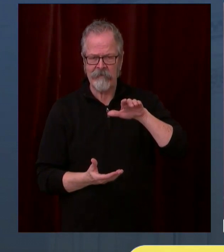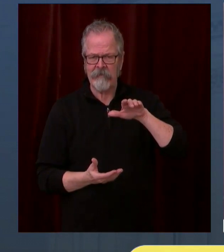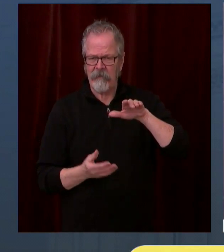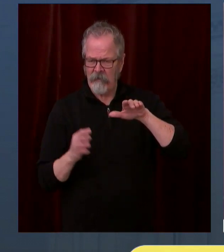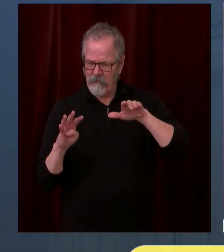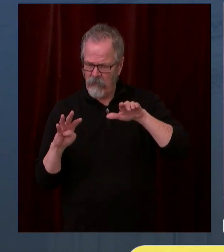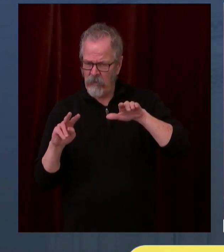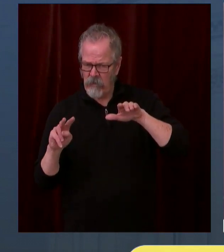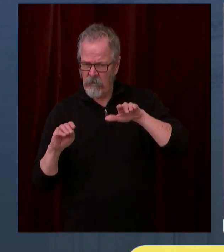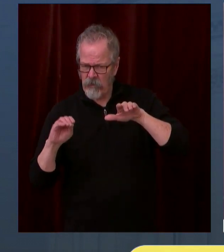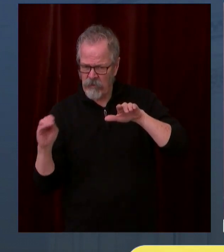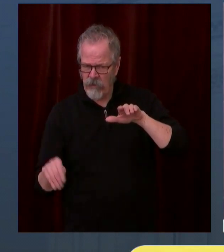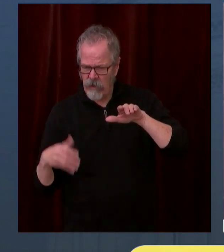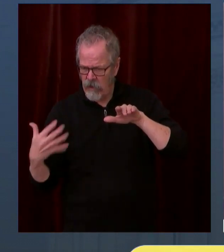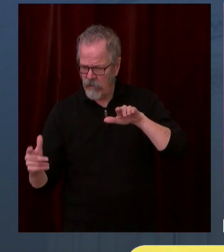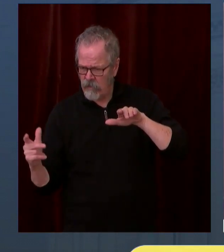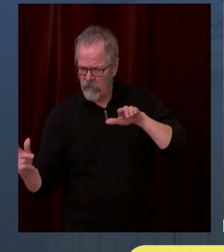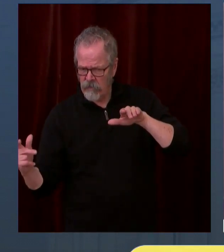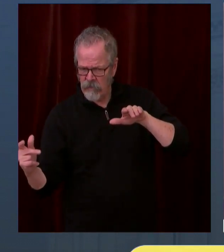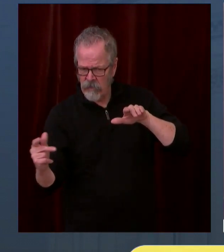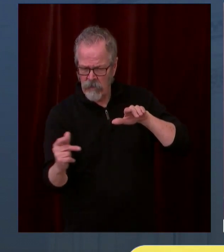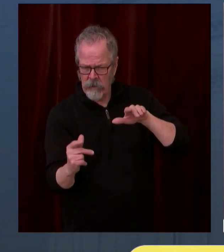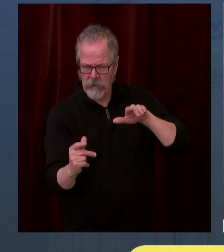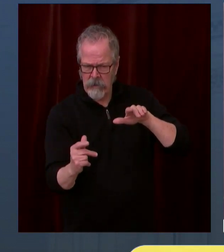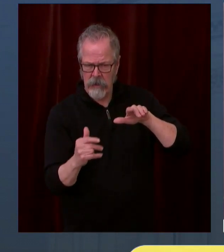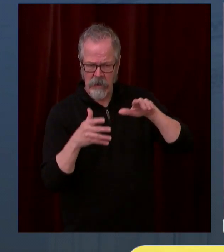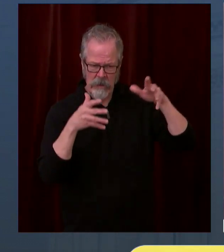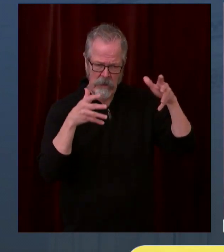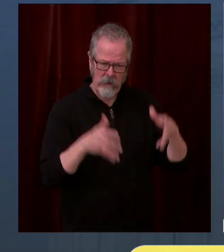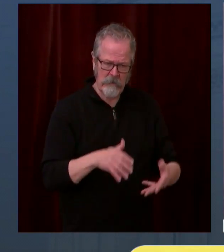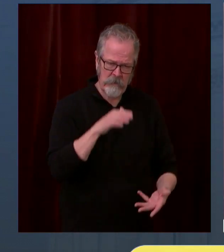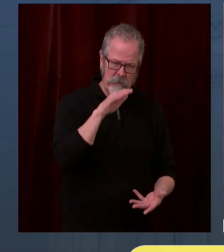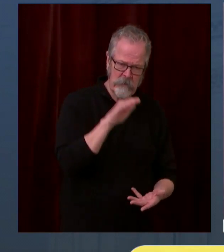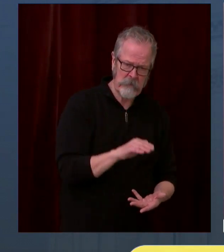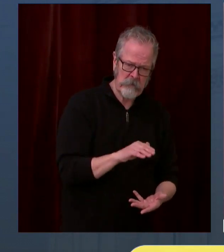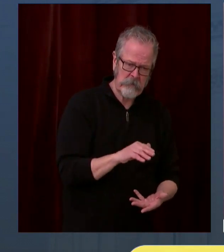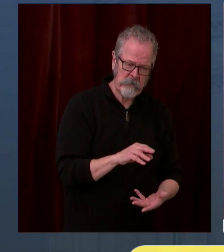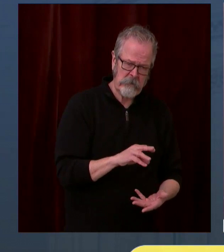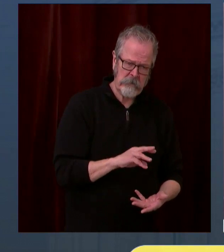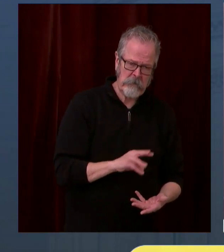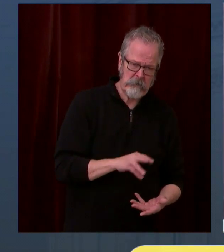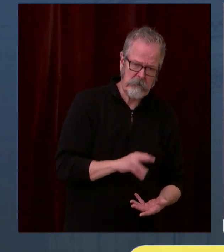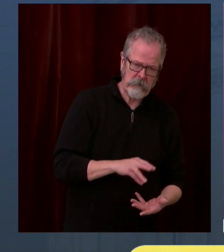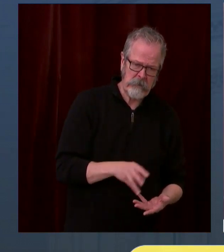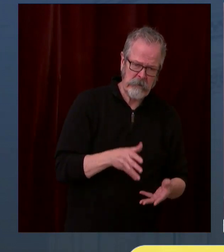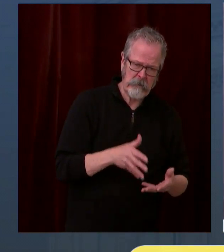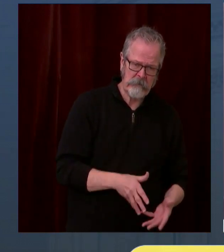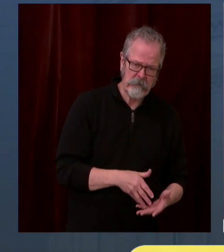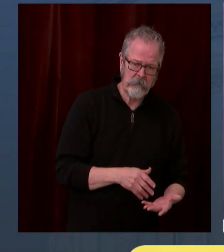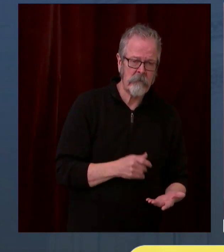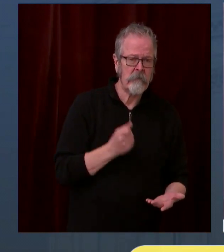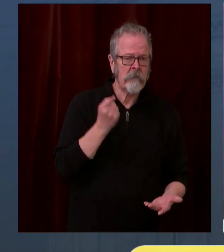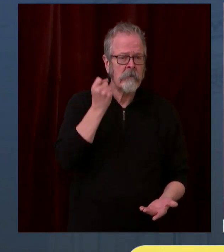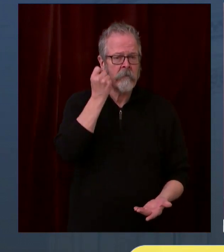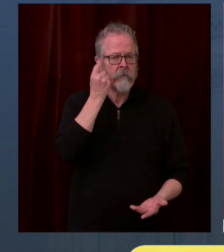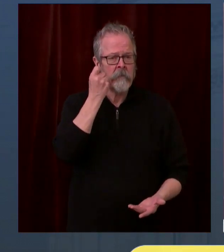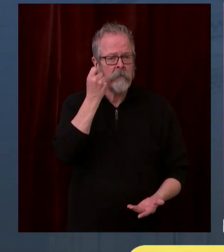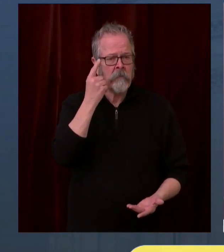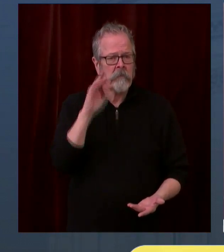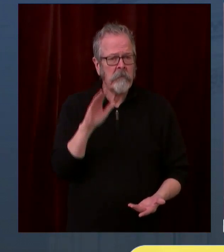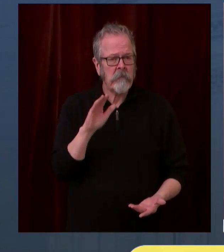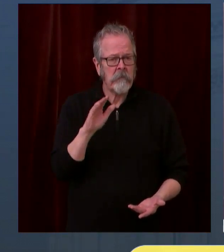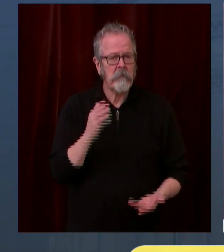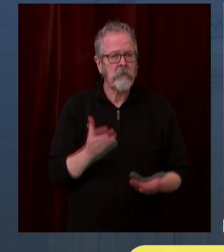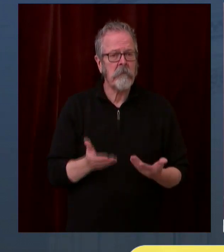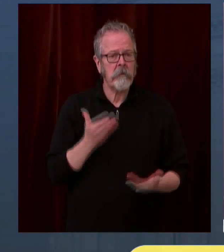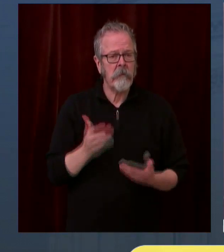the arms of people. And I want to emphasize at least 42 percent because we know there are some lags before we get the reports from